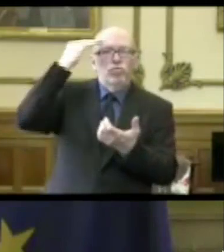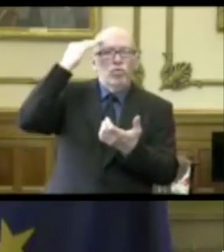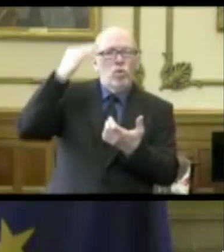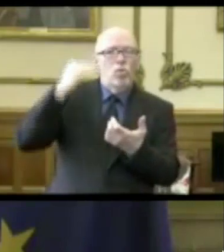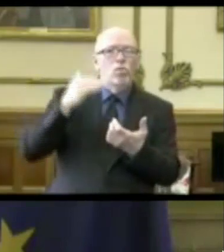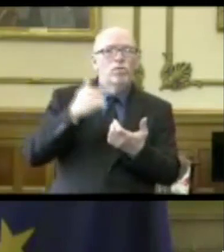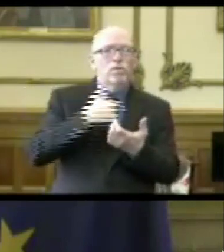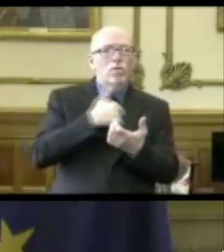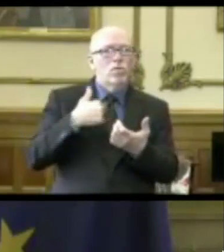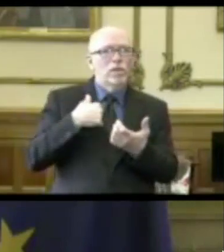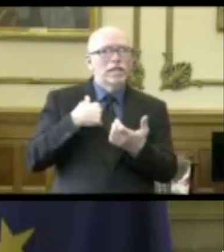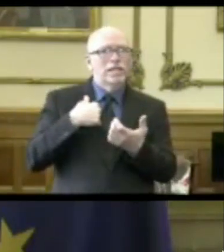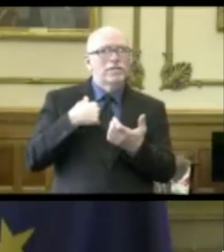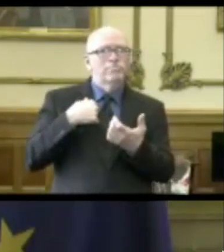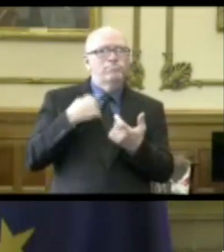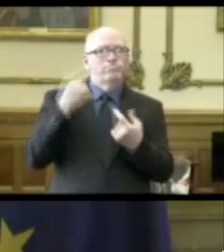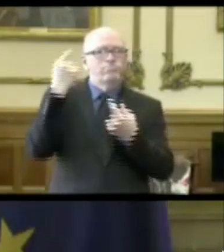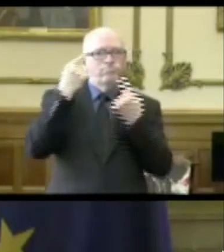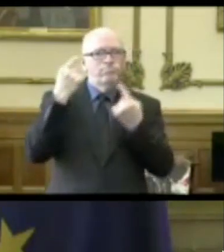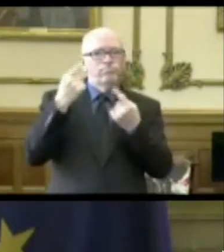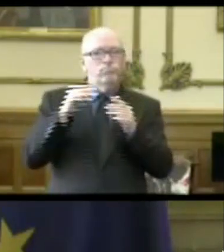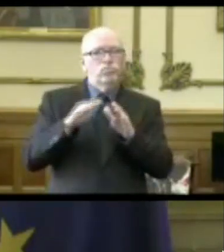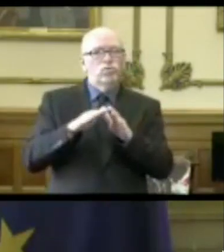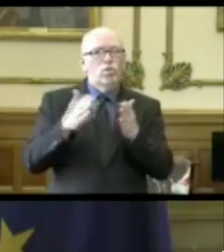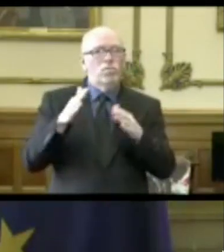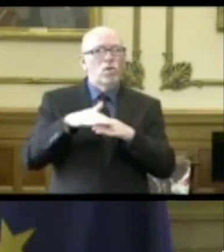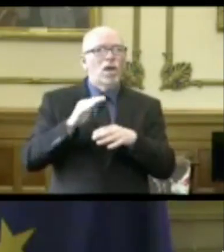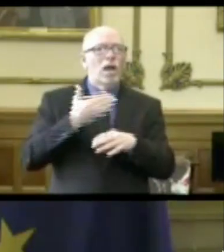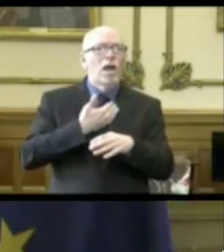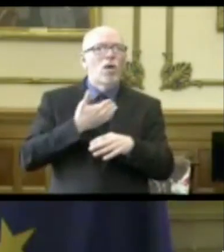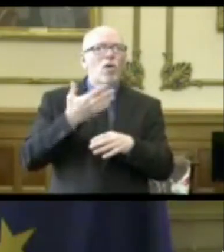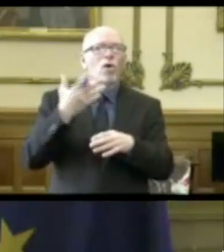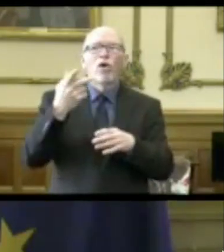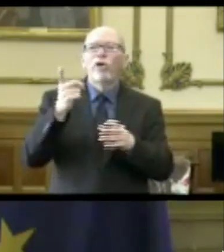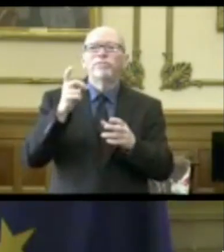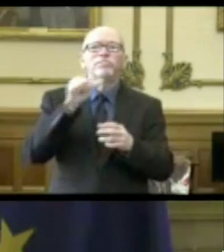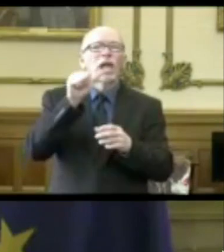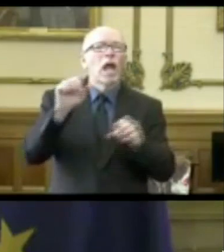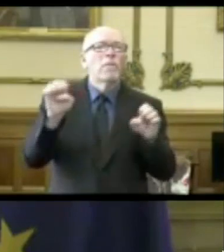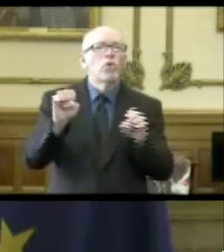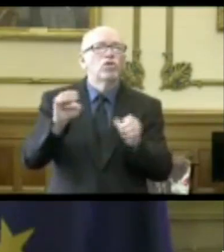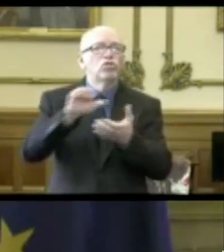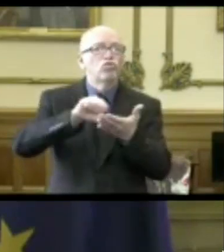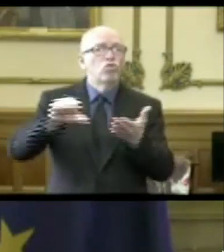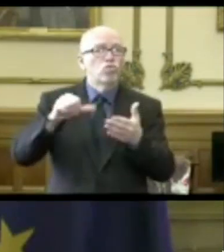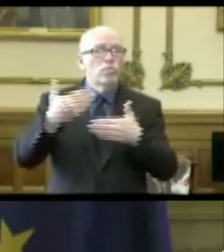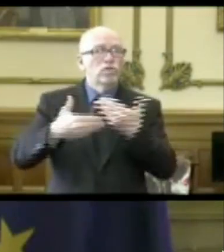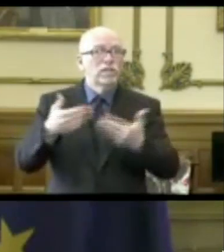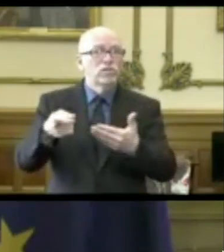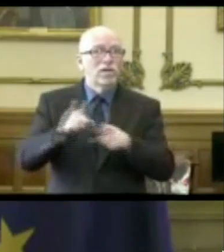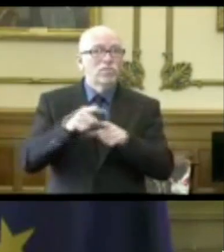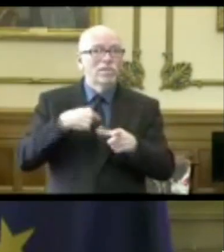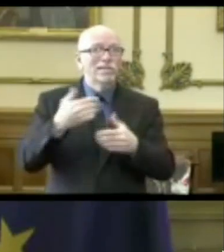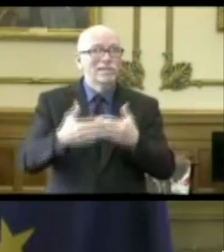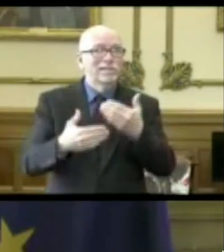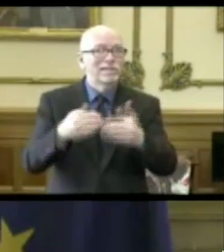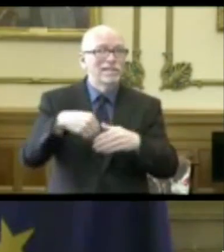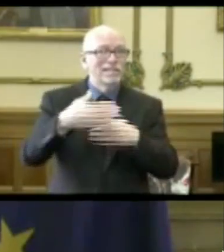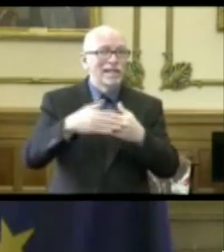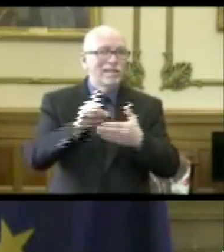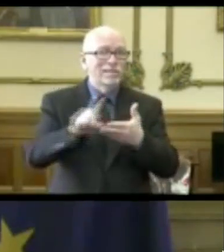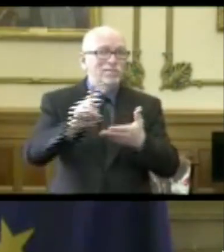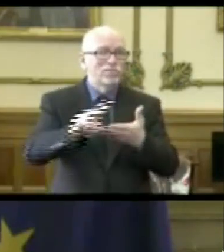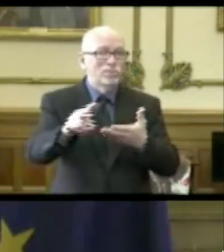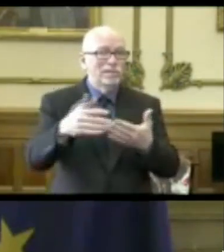looking to open up on our elective procedures as we go forward over the next couple